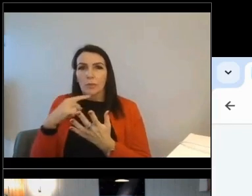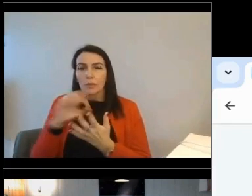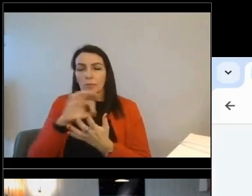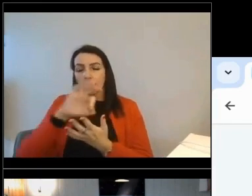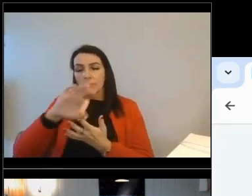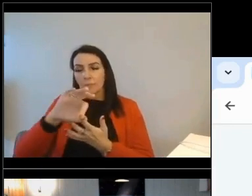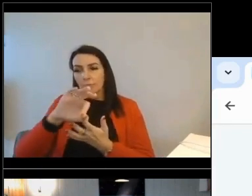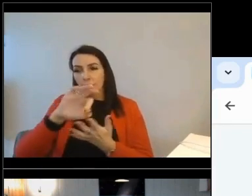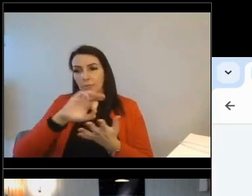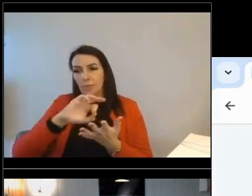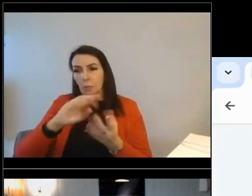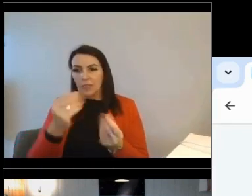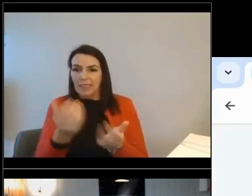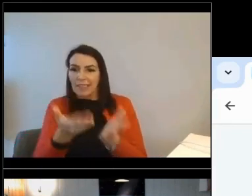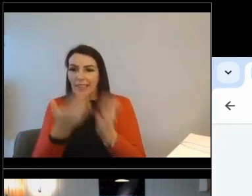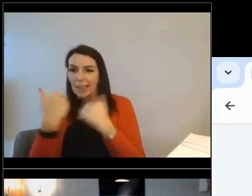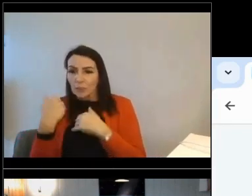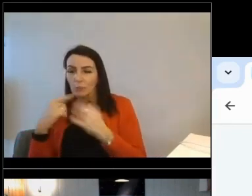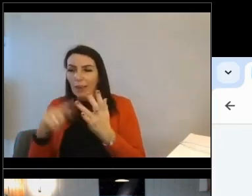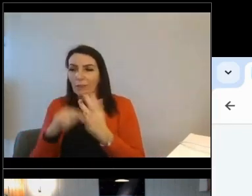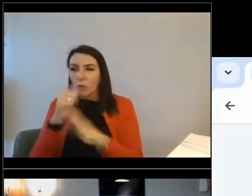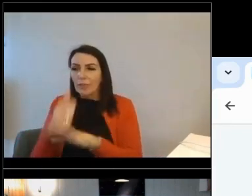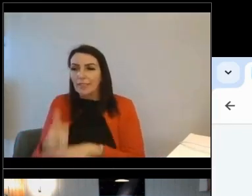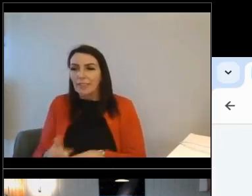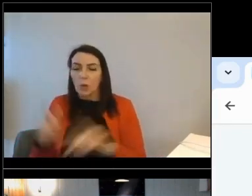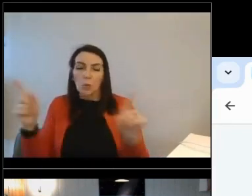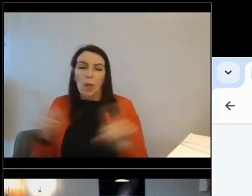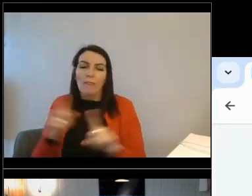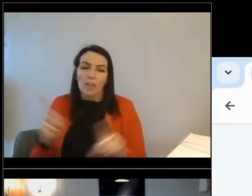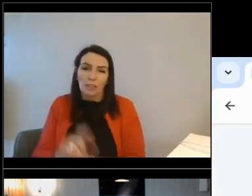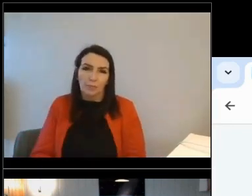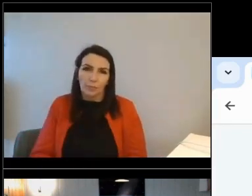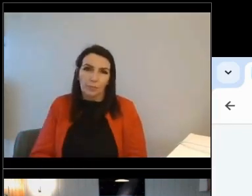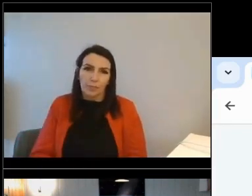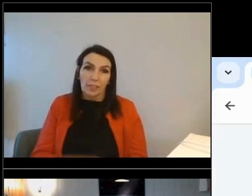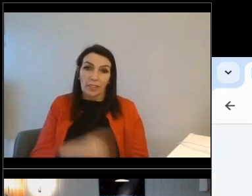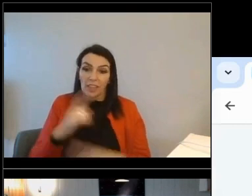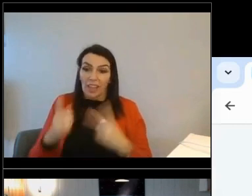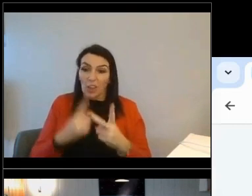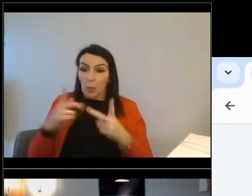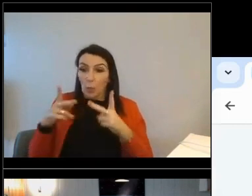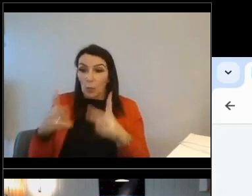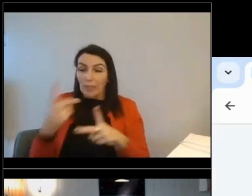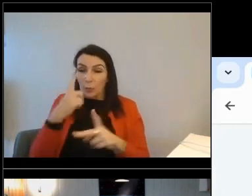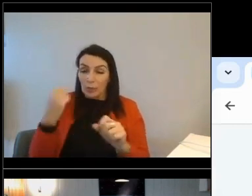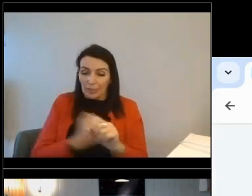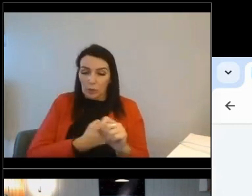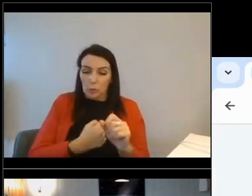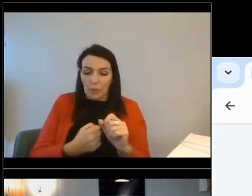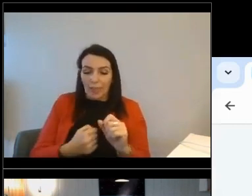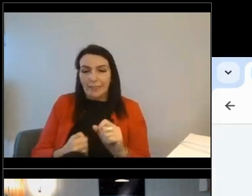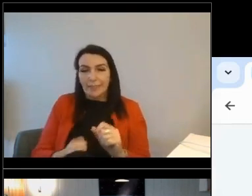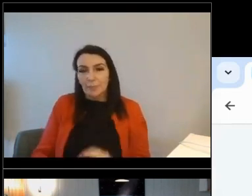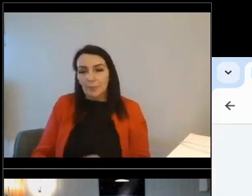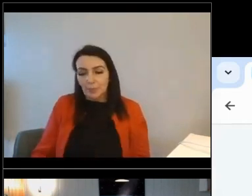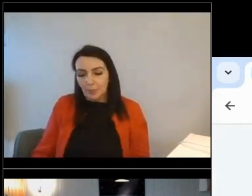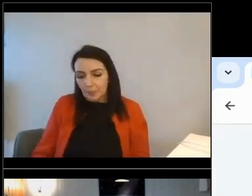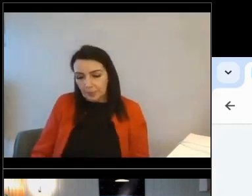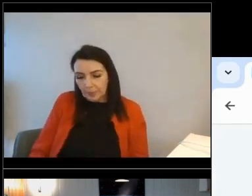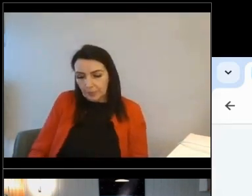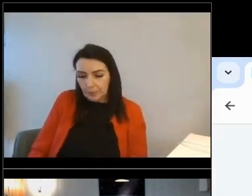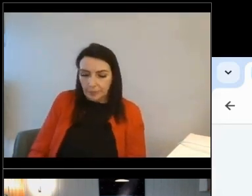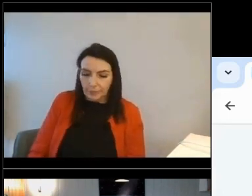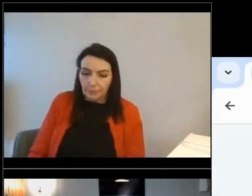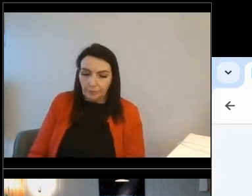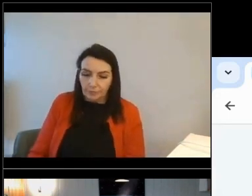get some cash back for certain installations, whatever it is. It's just another route to take this information and do something with it. And the